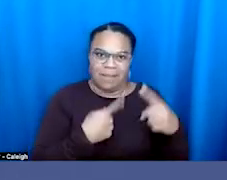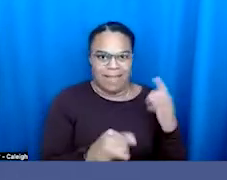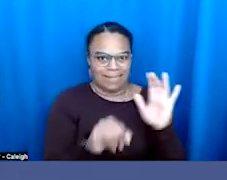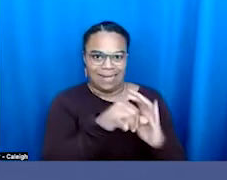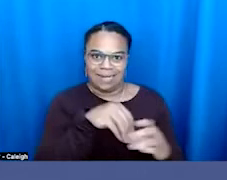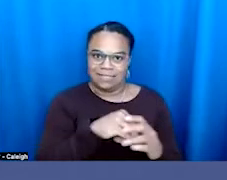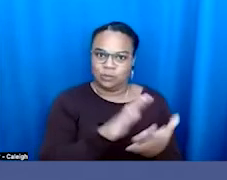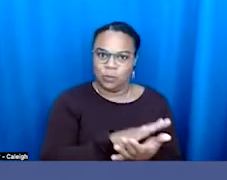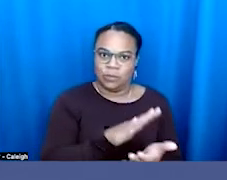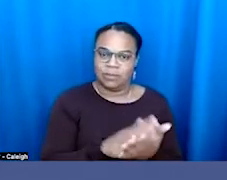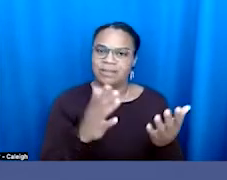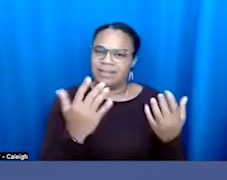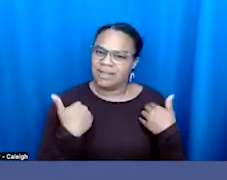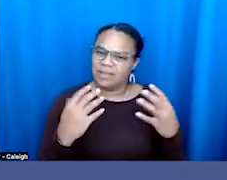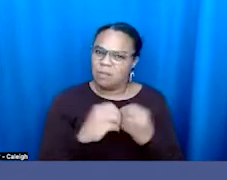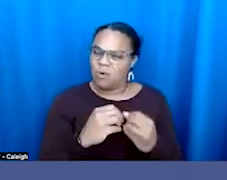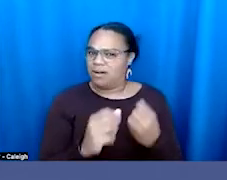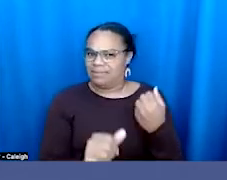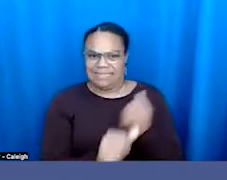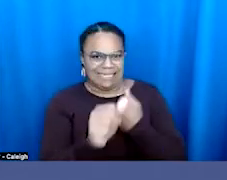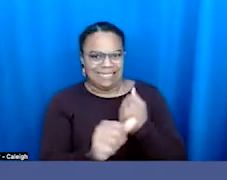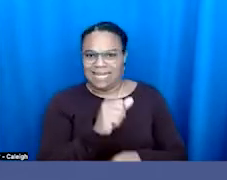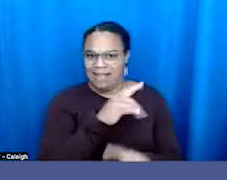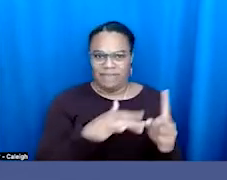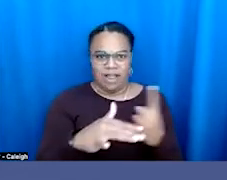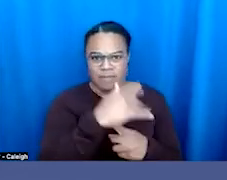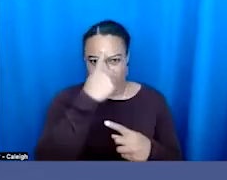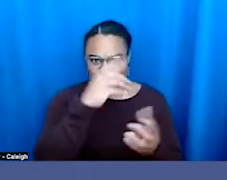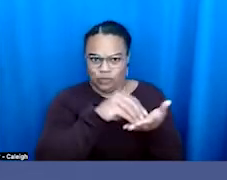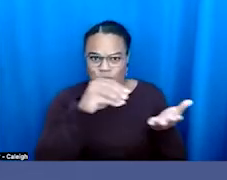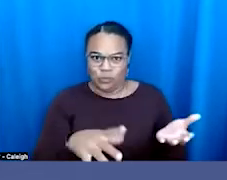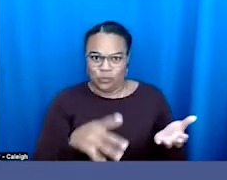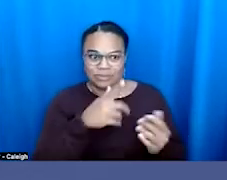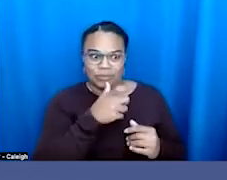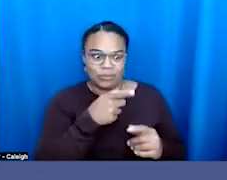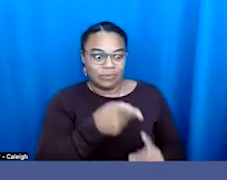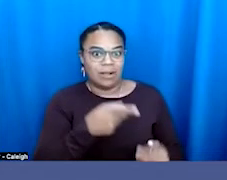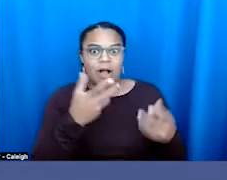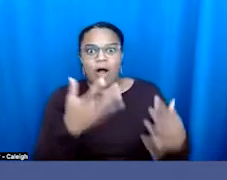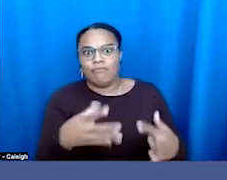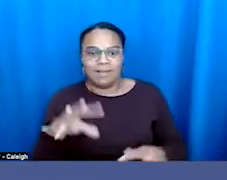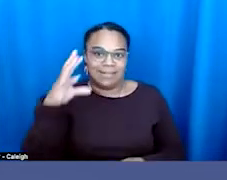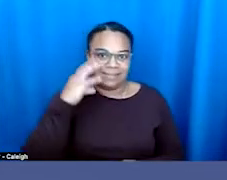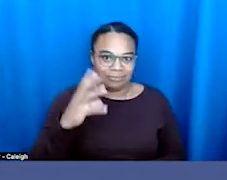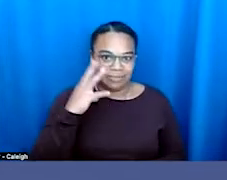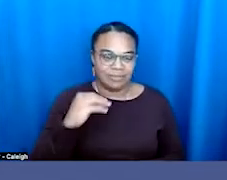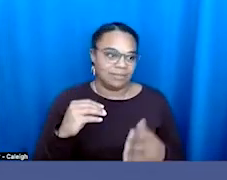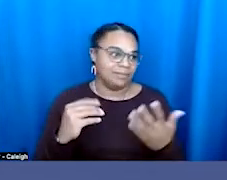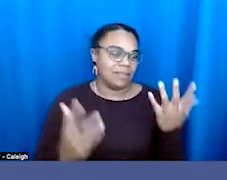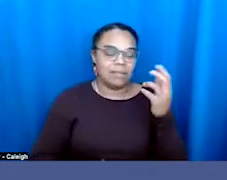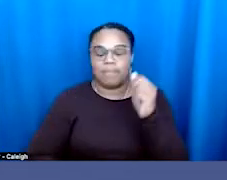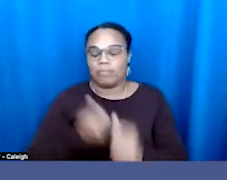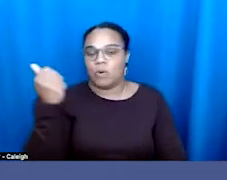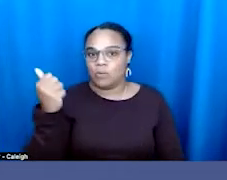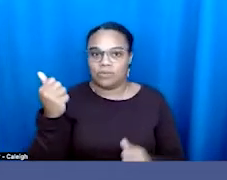hostile environment for students that are already frequently the most susceptible